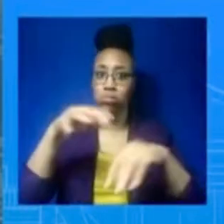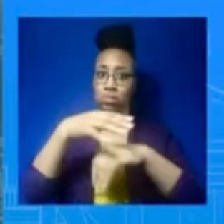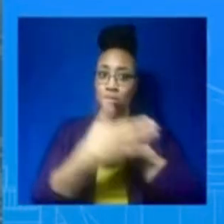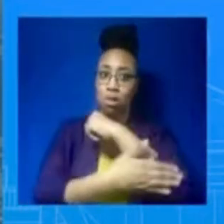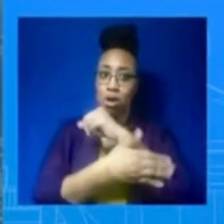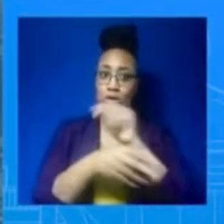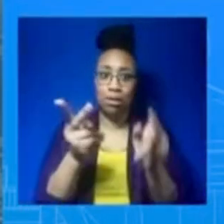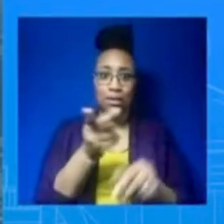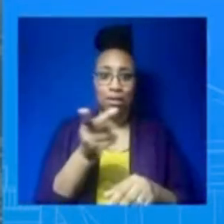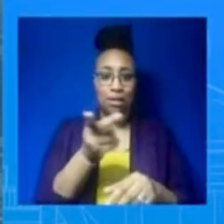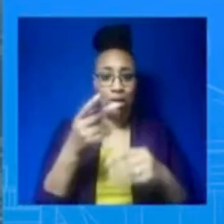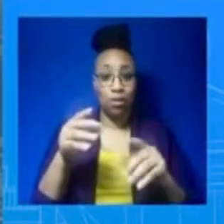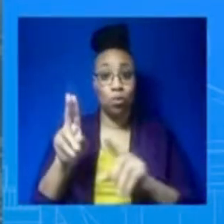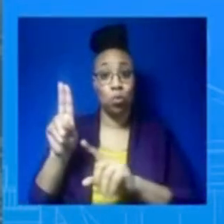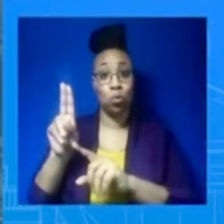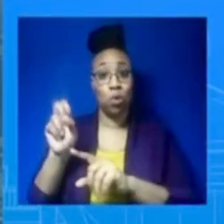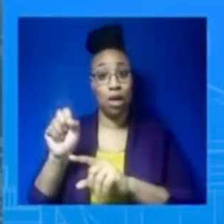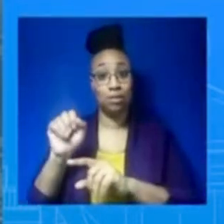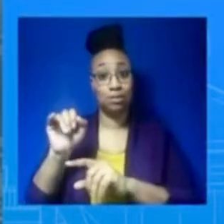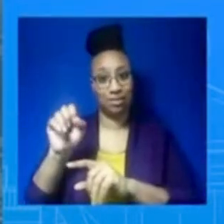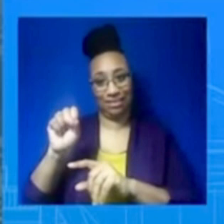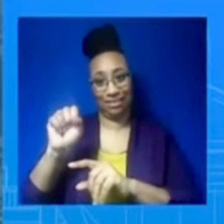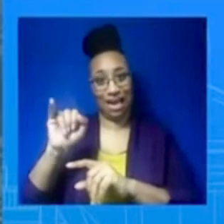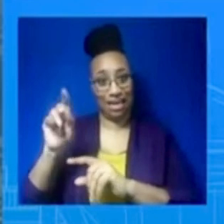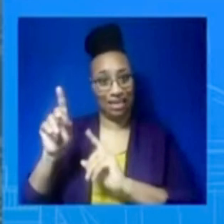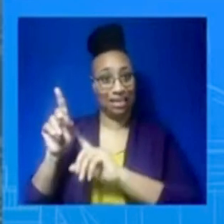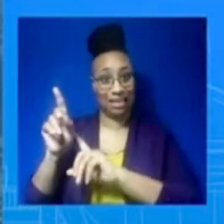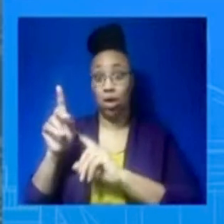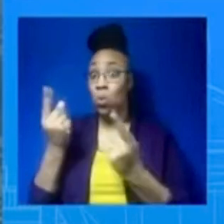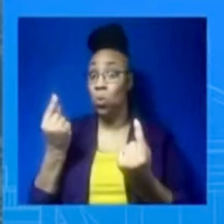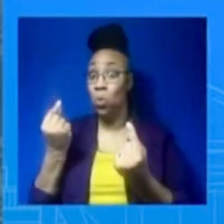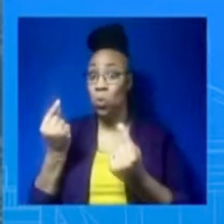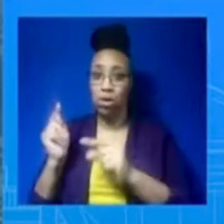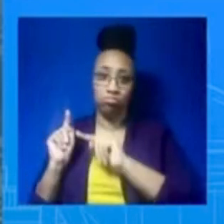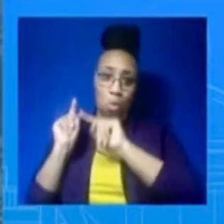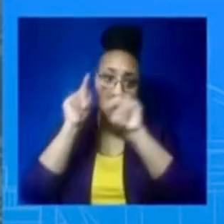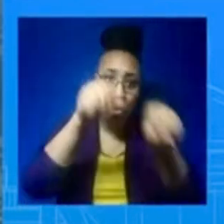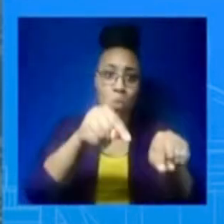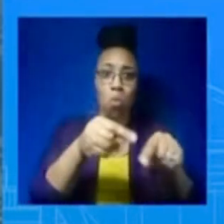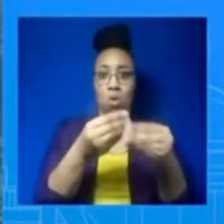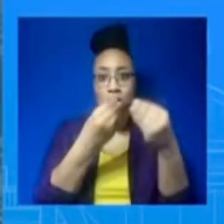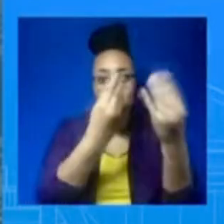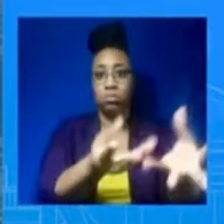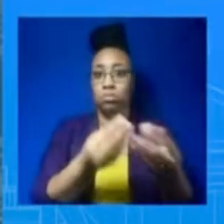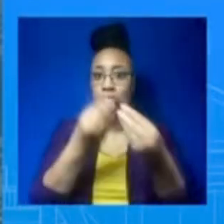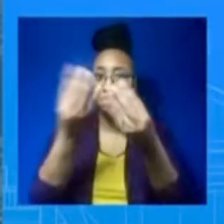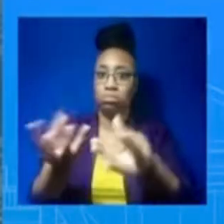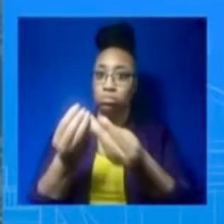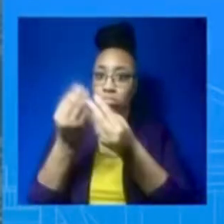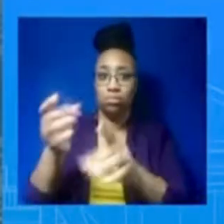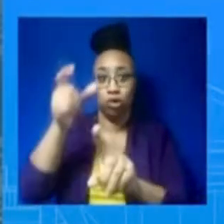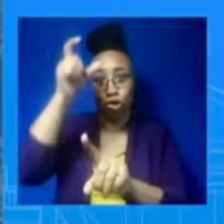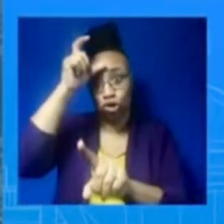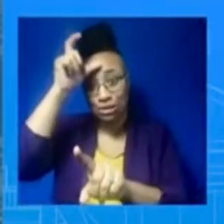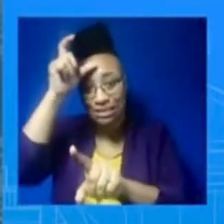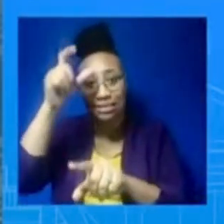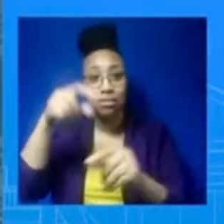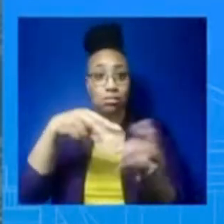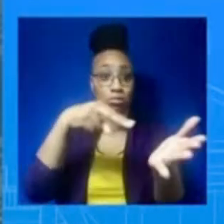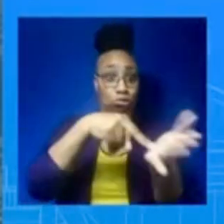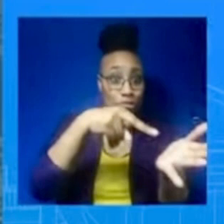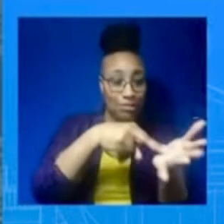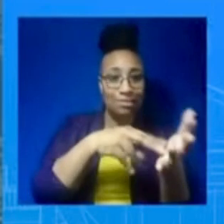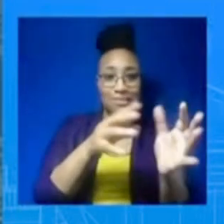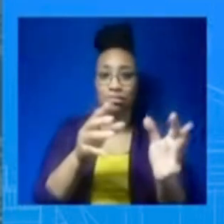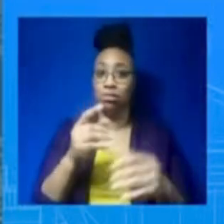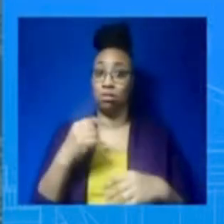supplies to the people of Turkey. As part of the 85 million in assistance, we have pledged to support the people of Turkey and Syria following,